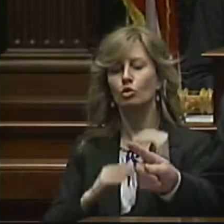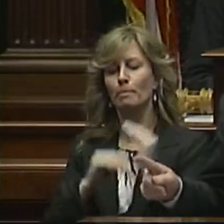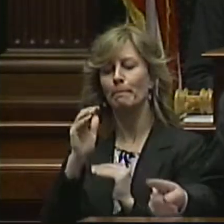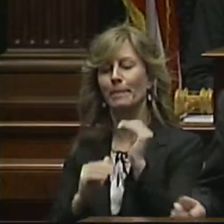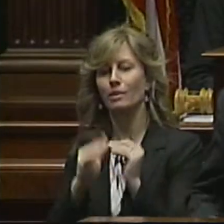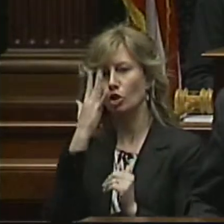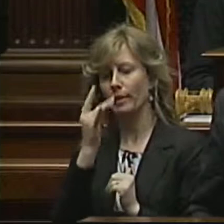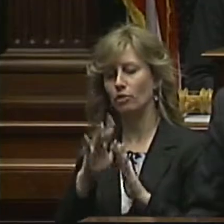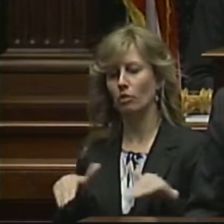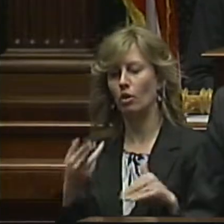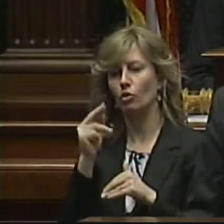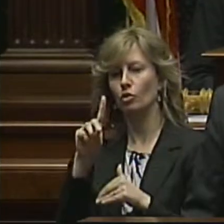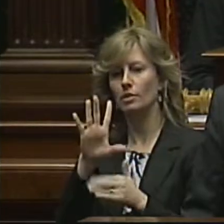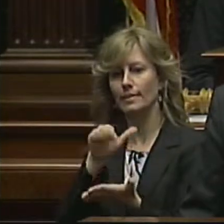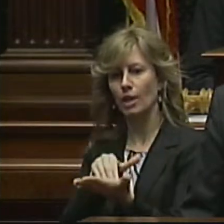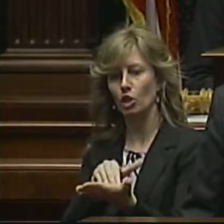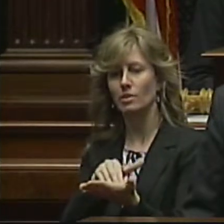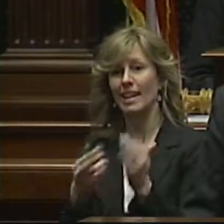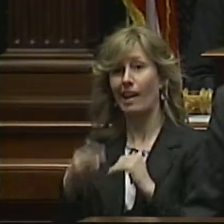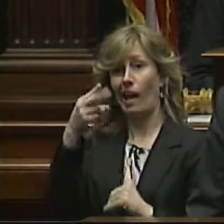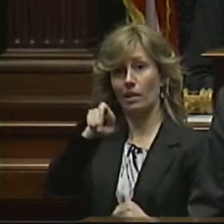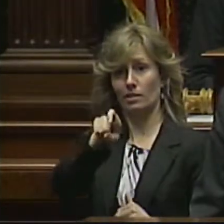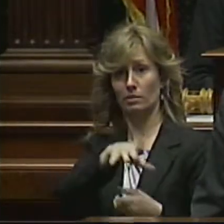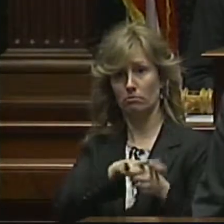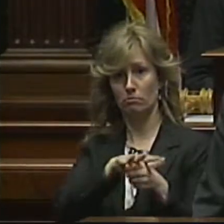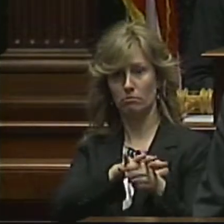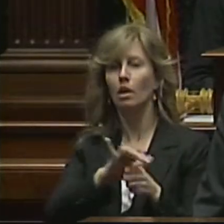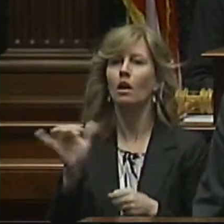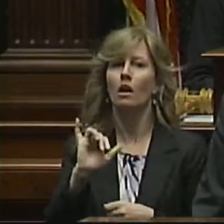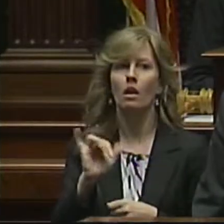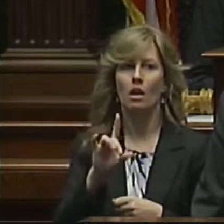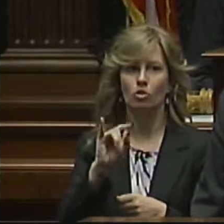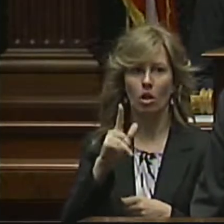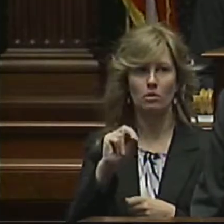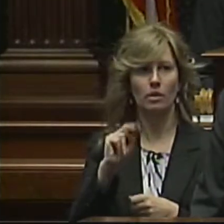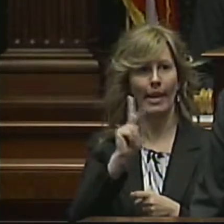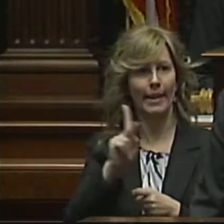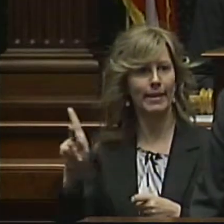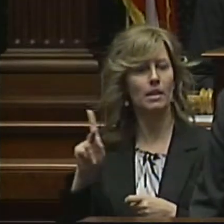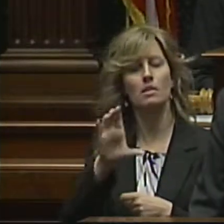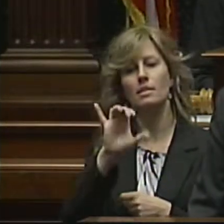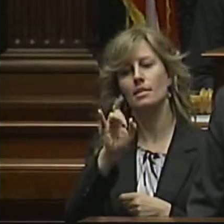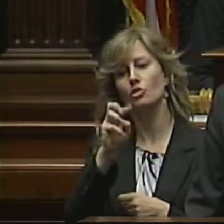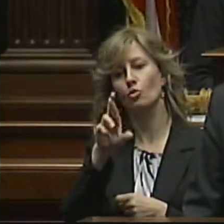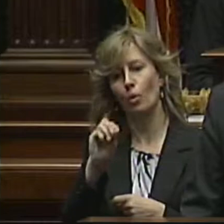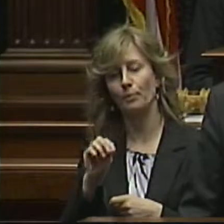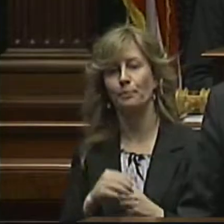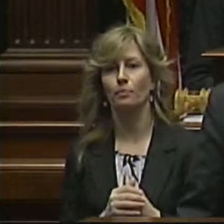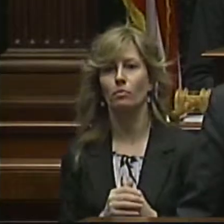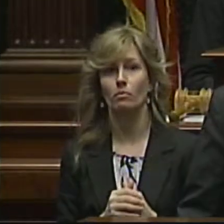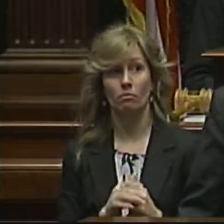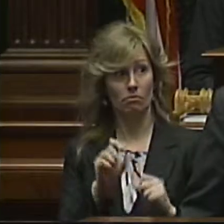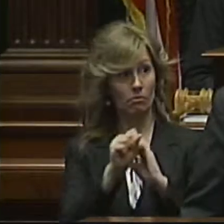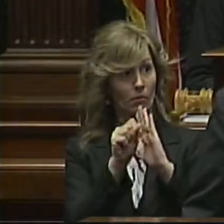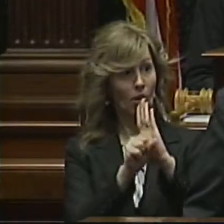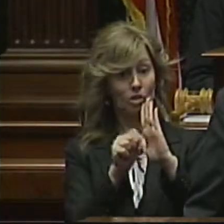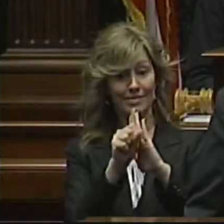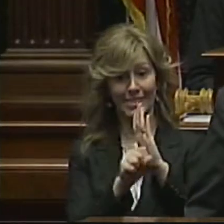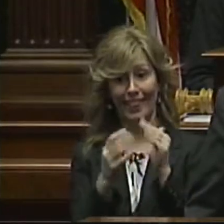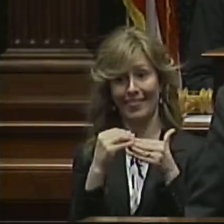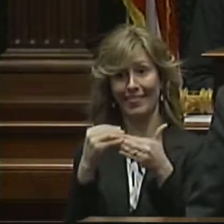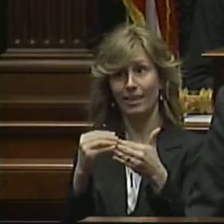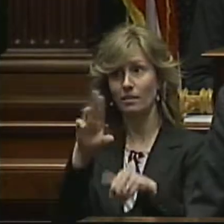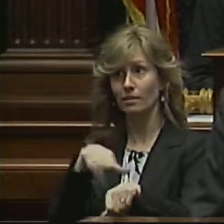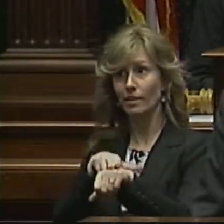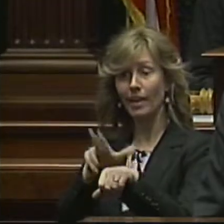centers in high-need areas such as Dalton, Kankakee, and Cicero. Our state actually leads the nation